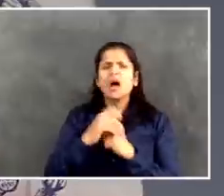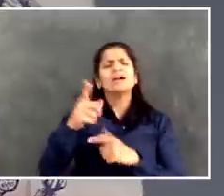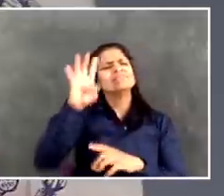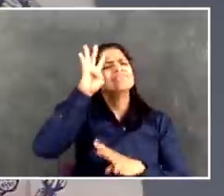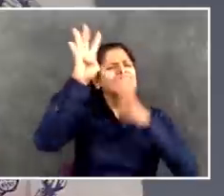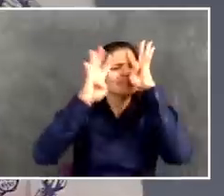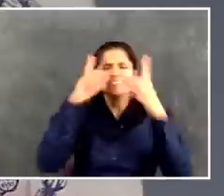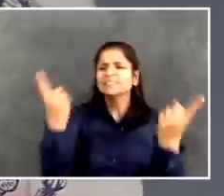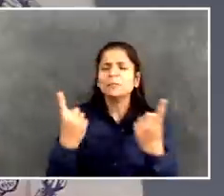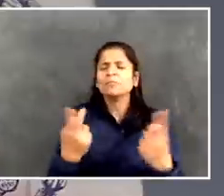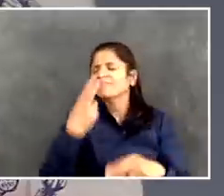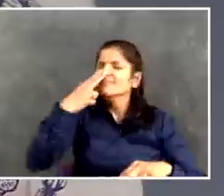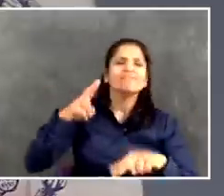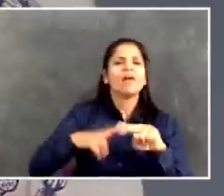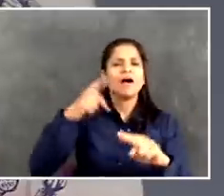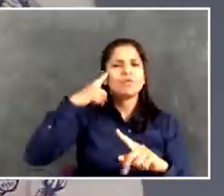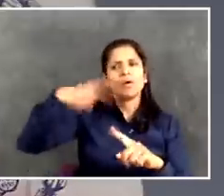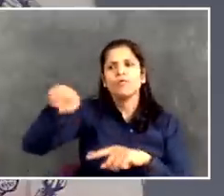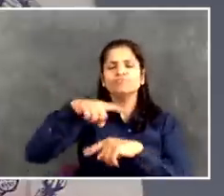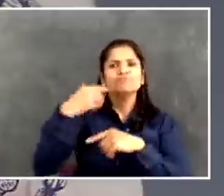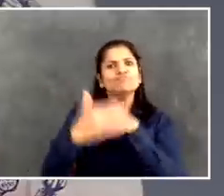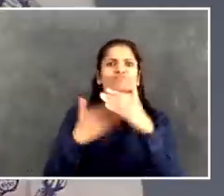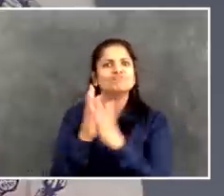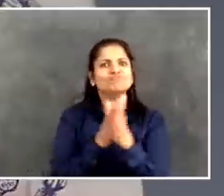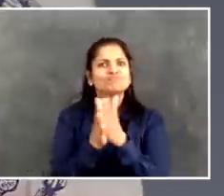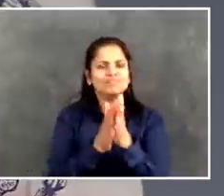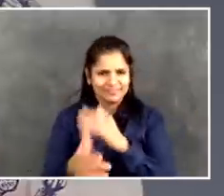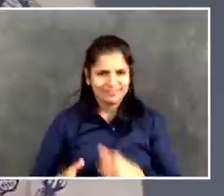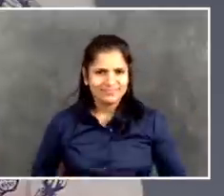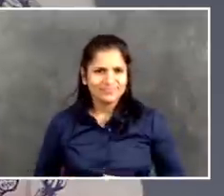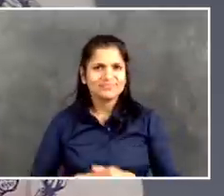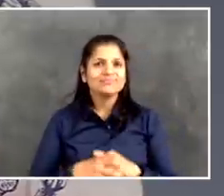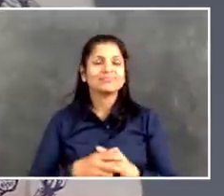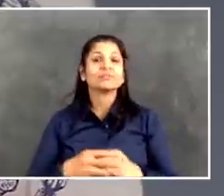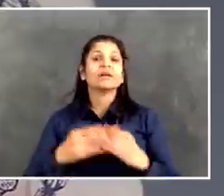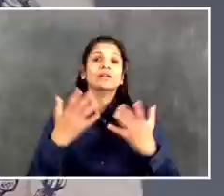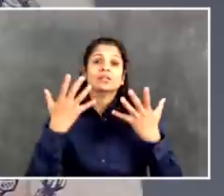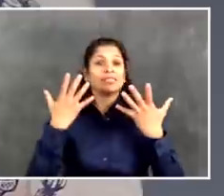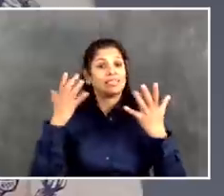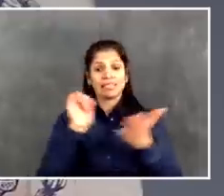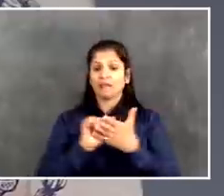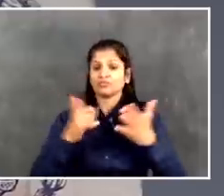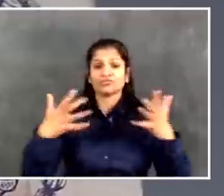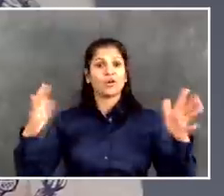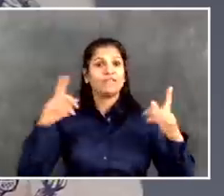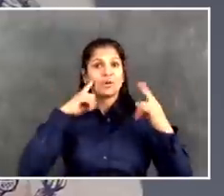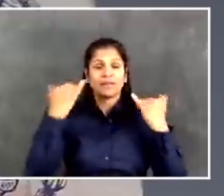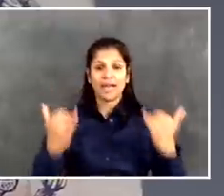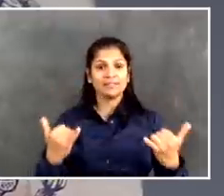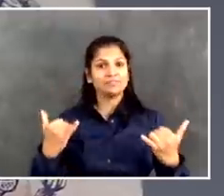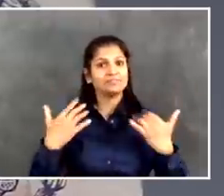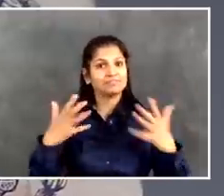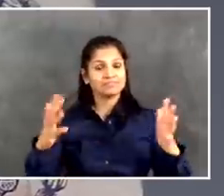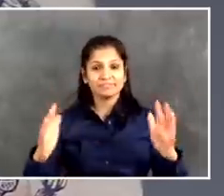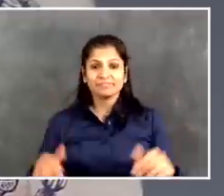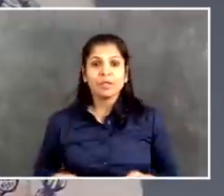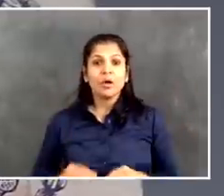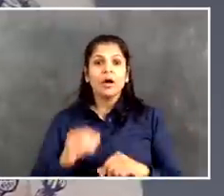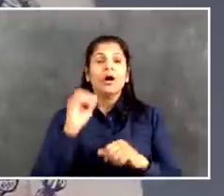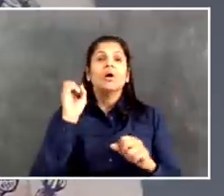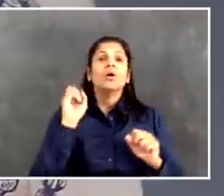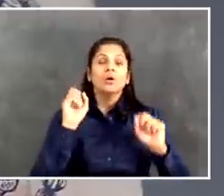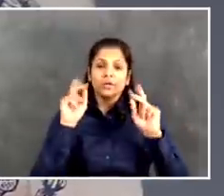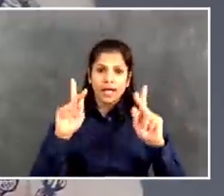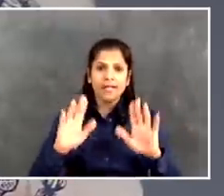what's really going to be viable. All right. Everyone, just want to bring it